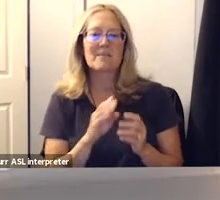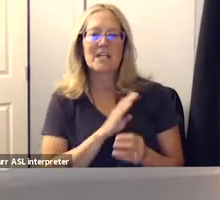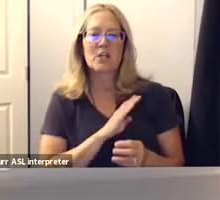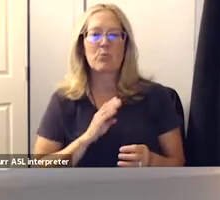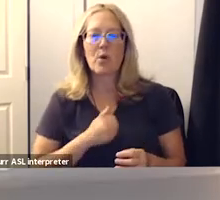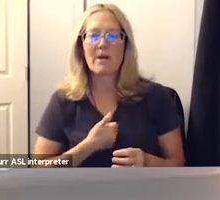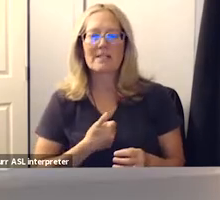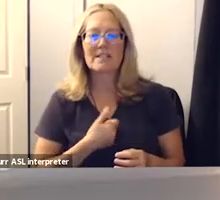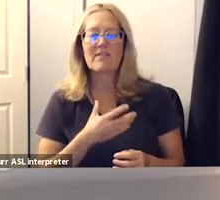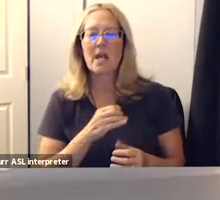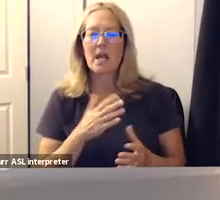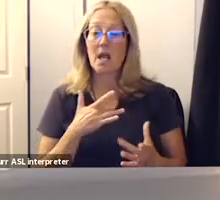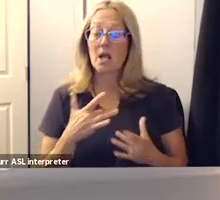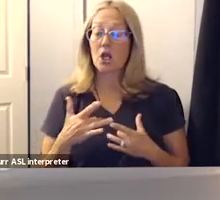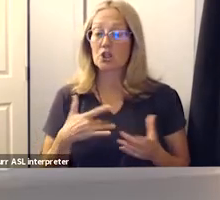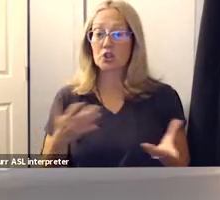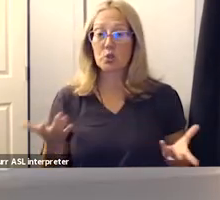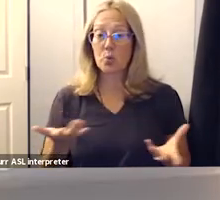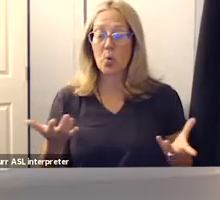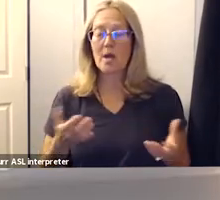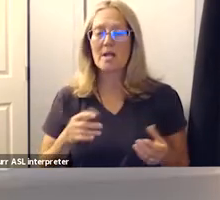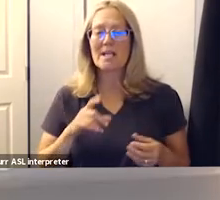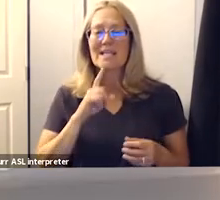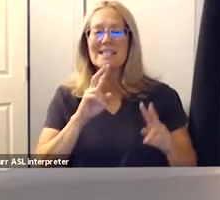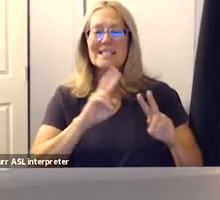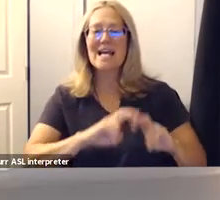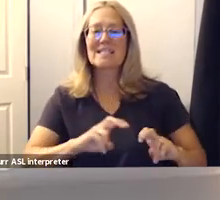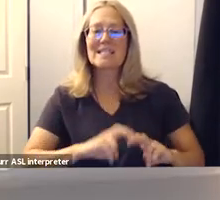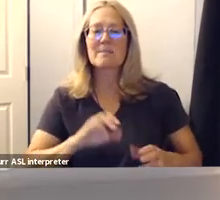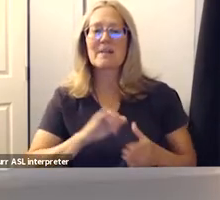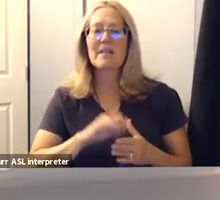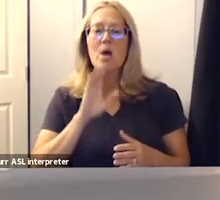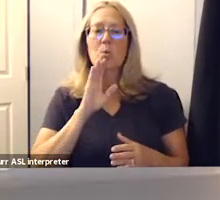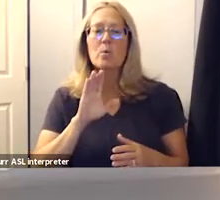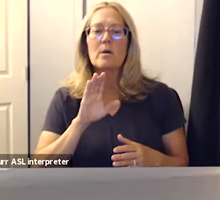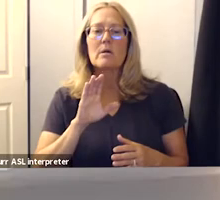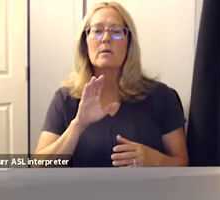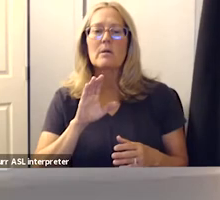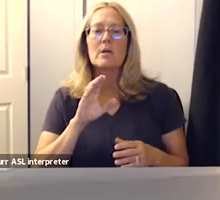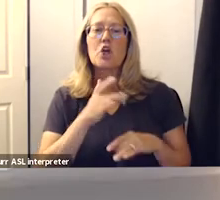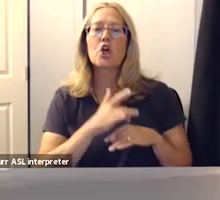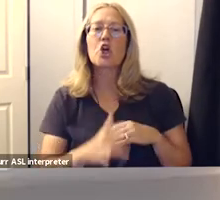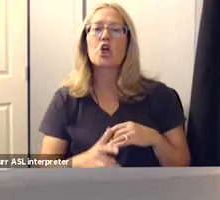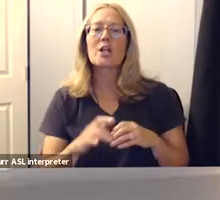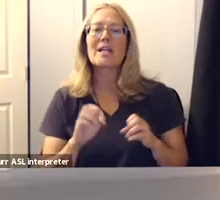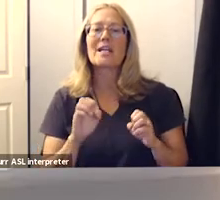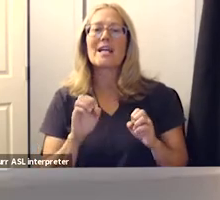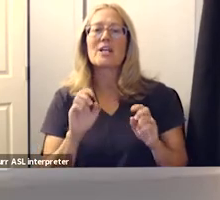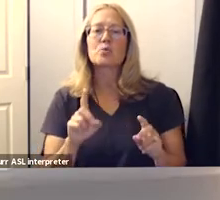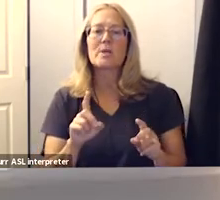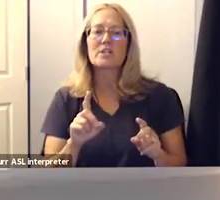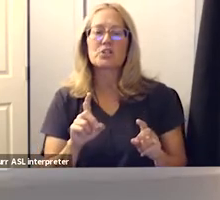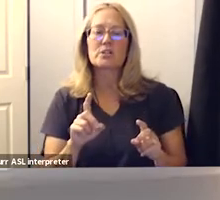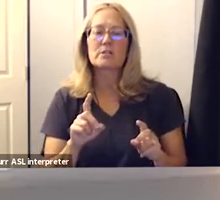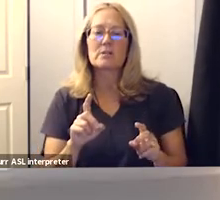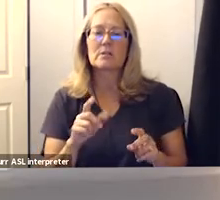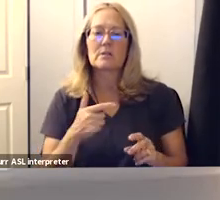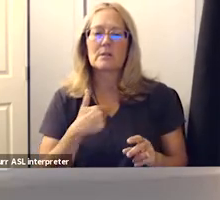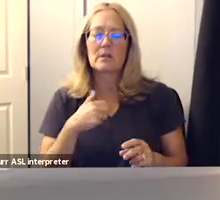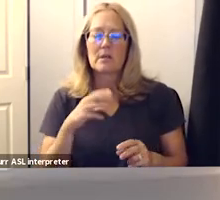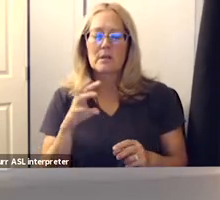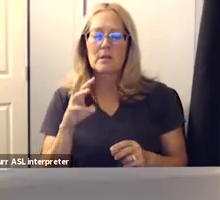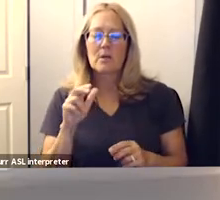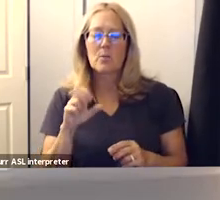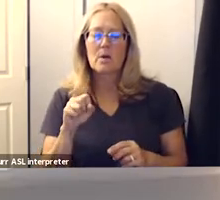my concern is the assessment that is going to be done with the early education i was pleased to